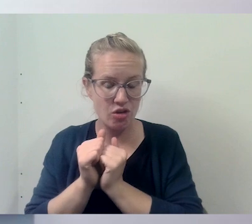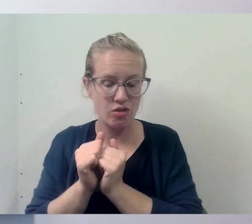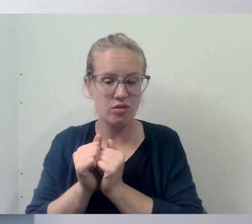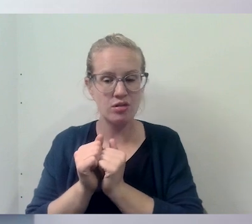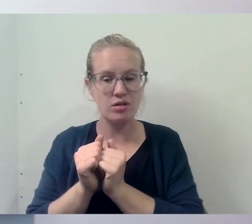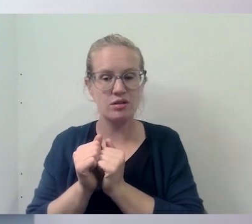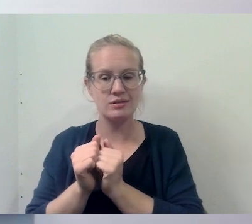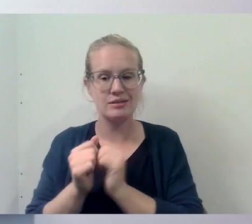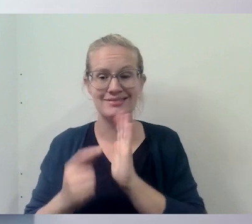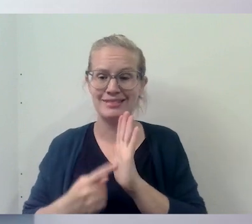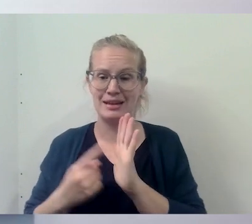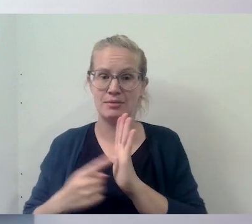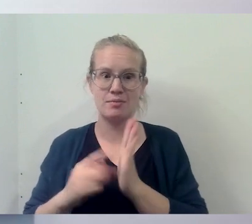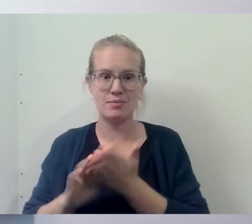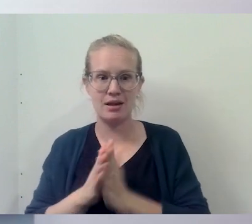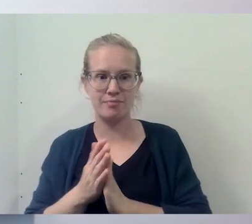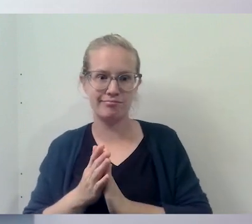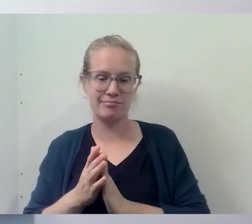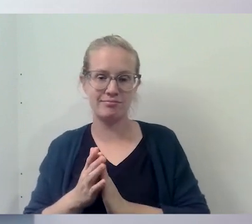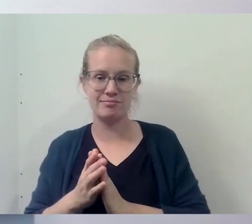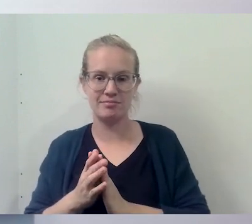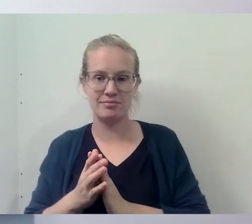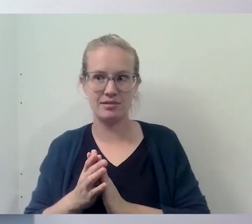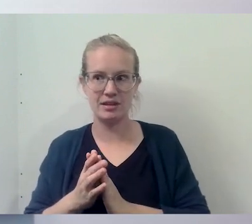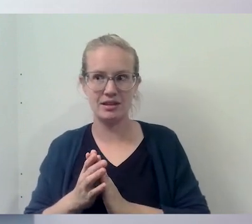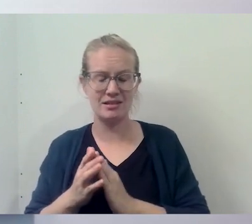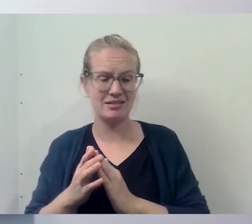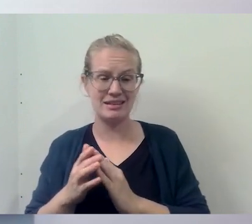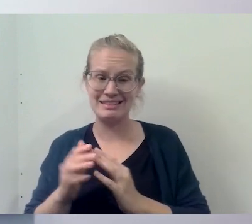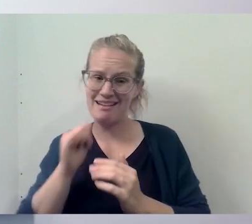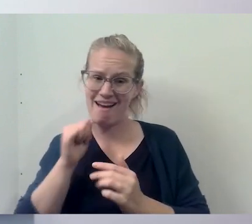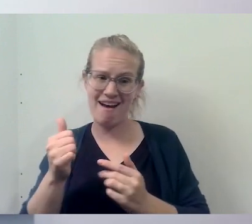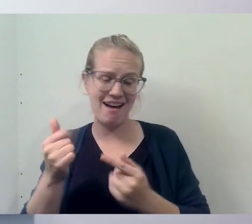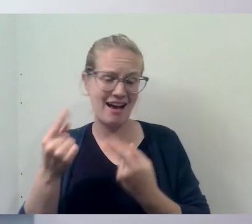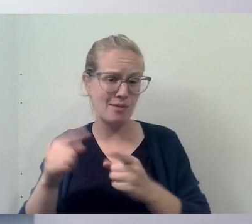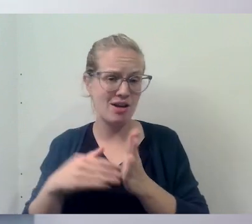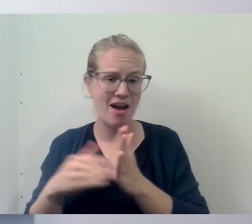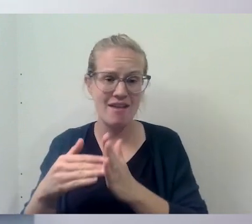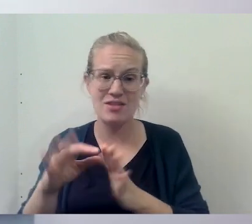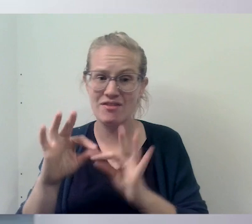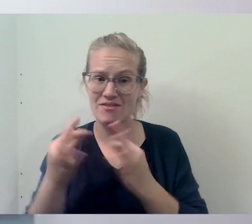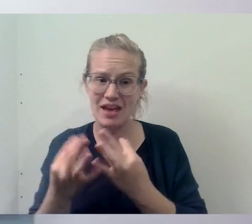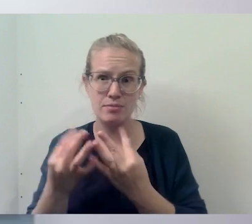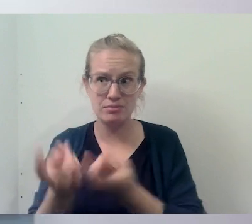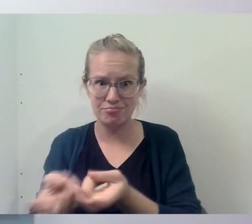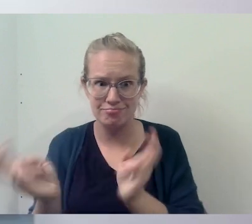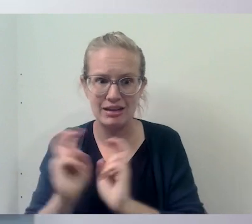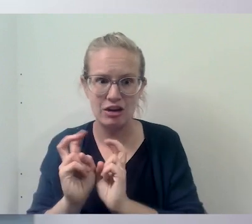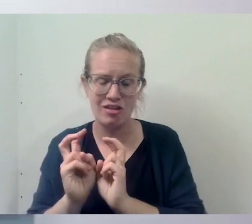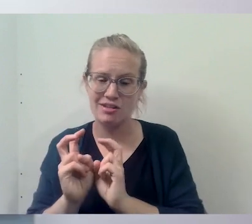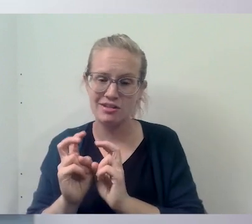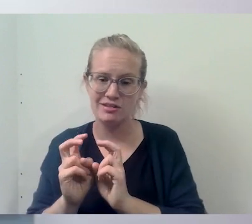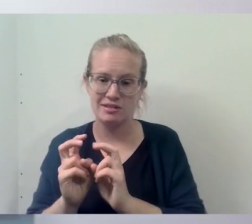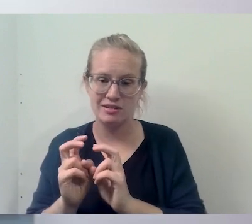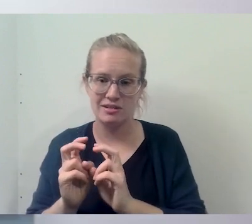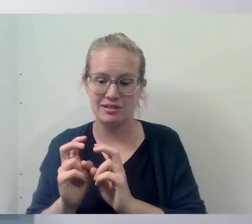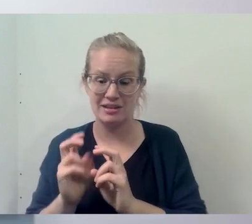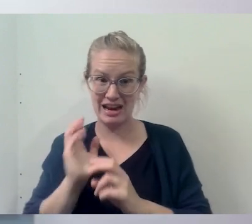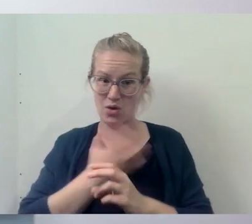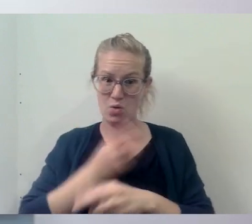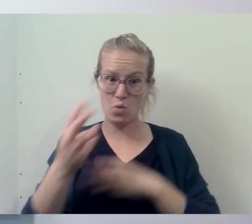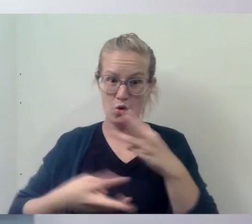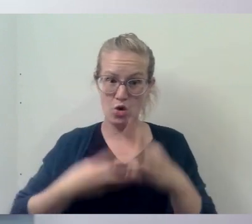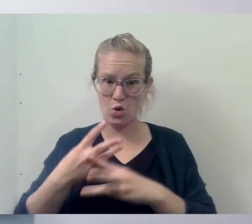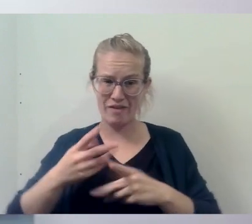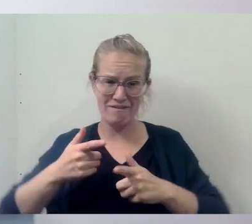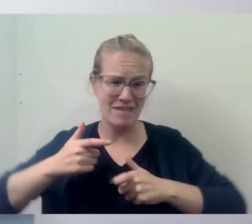it's, it's become a luxury, even for families to sit together at table, you know, with the days that, you know, our world has